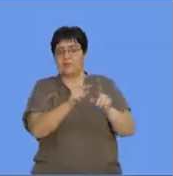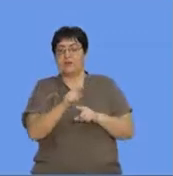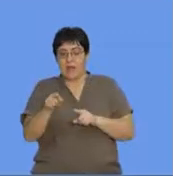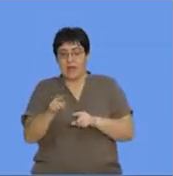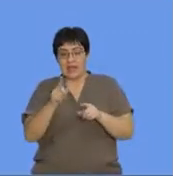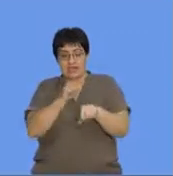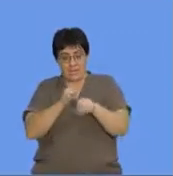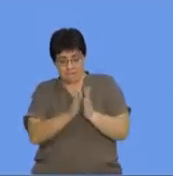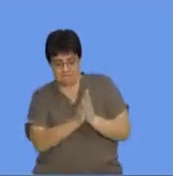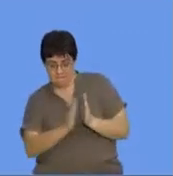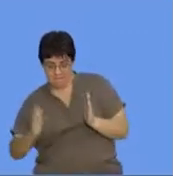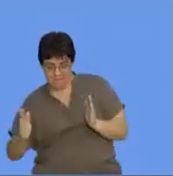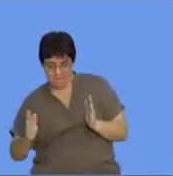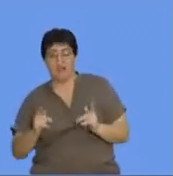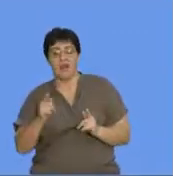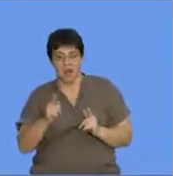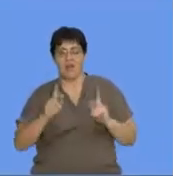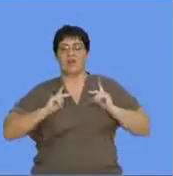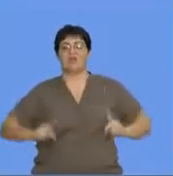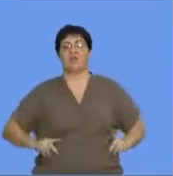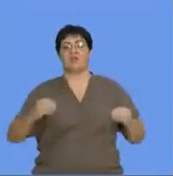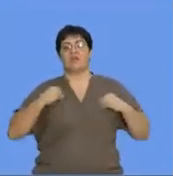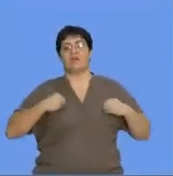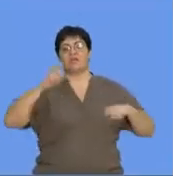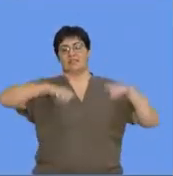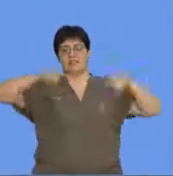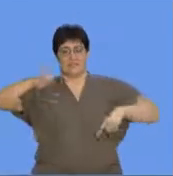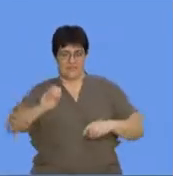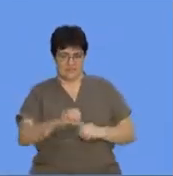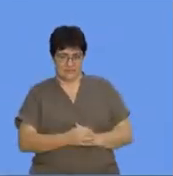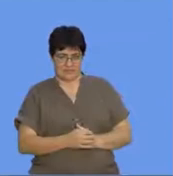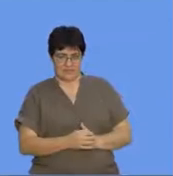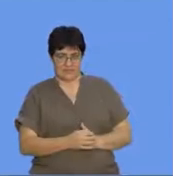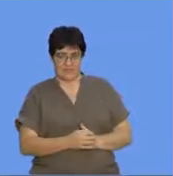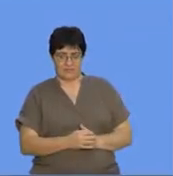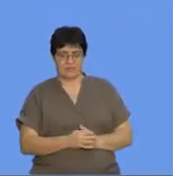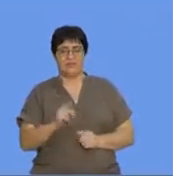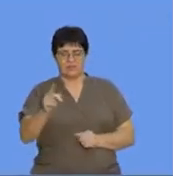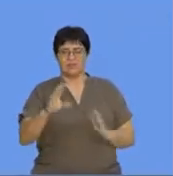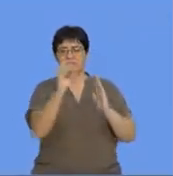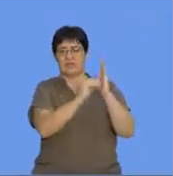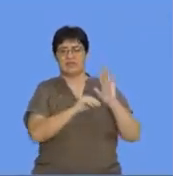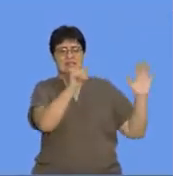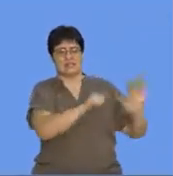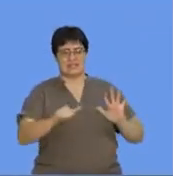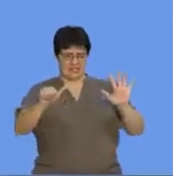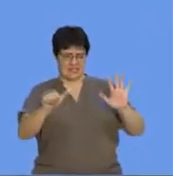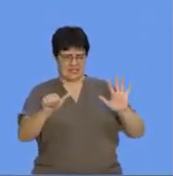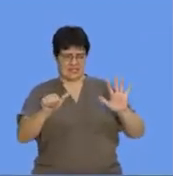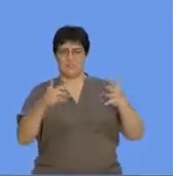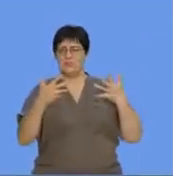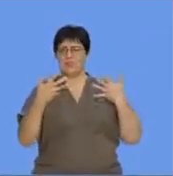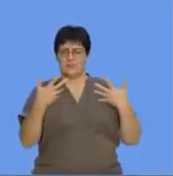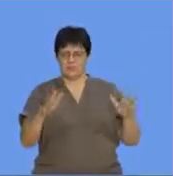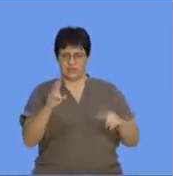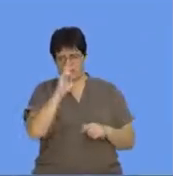the physical properties will obviously differ. Right. Okay. So here's a list of the six substances, which we have already looked